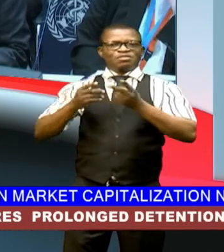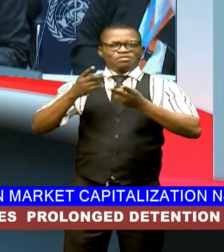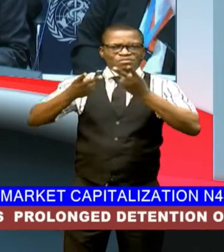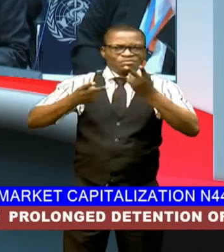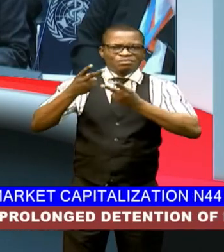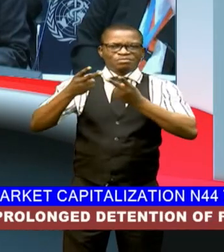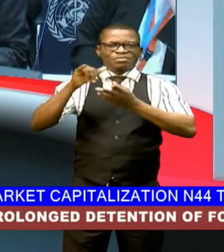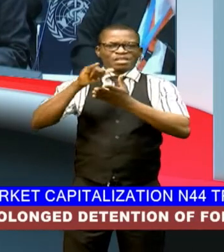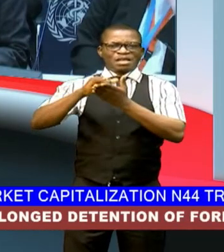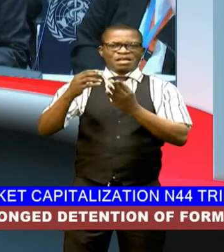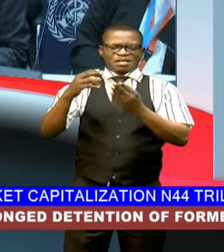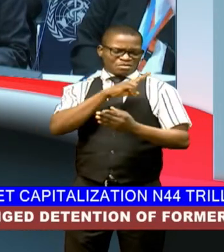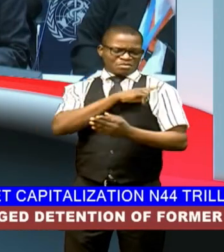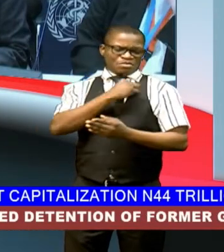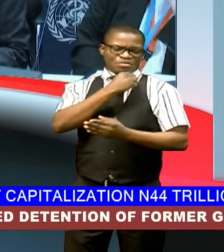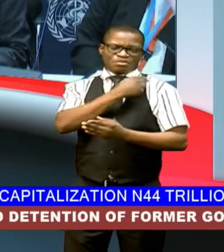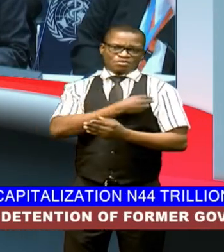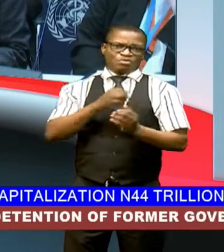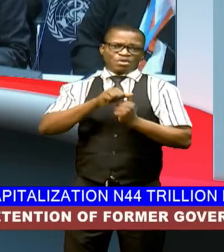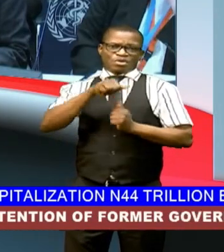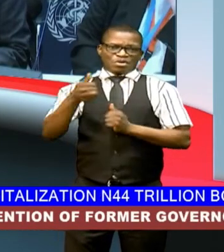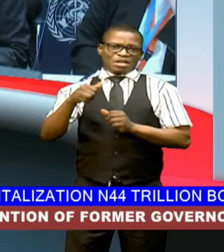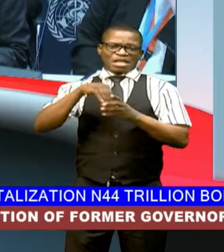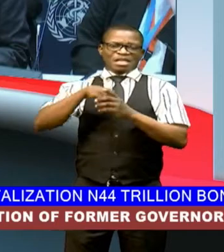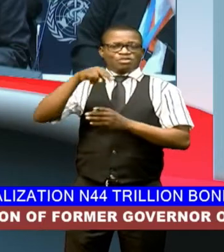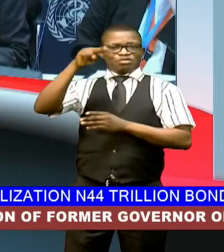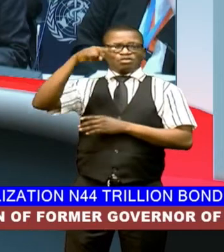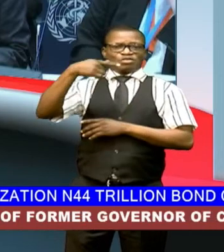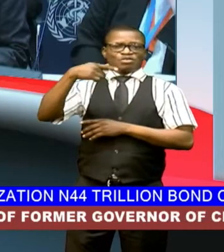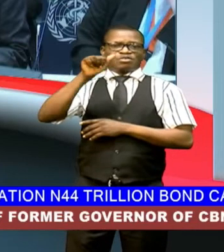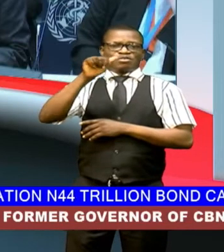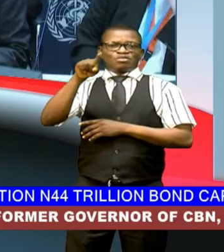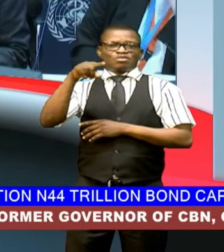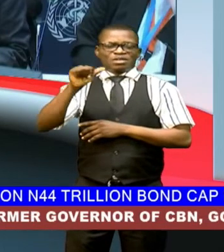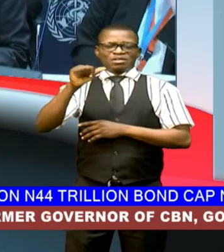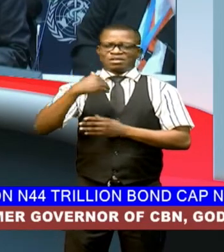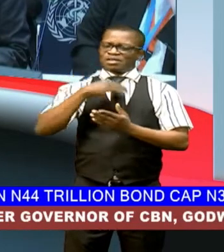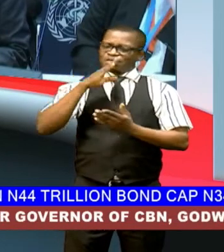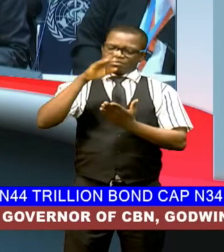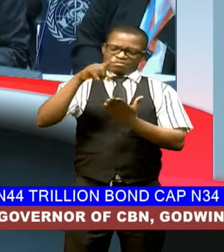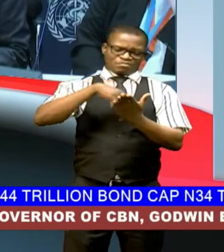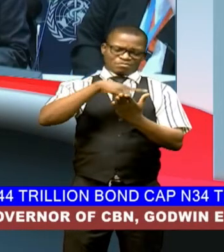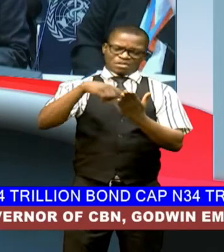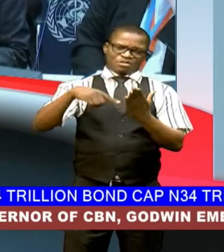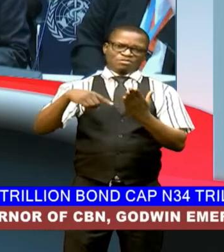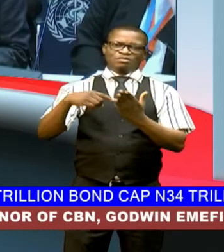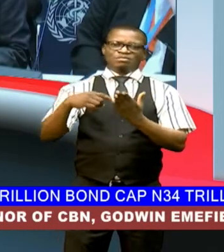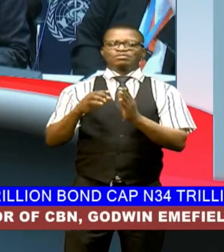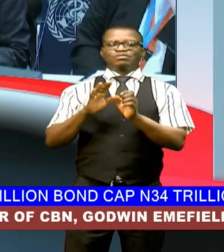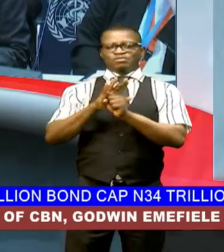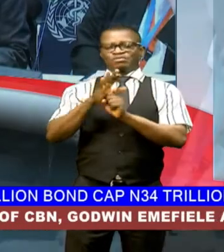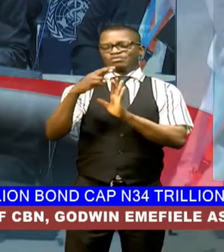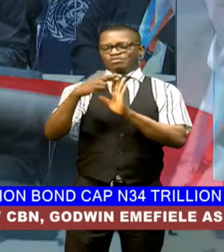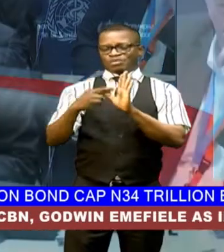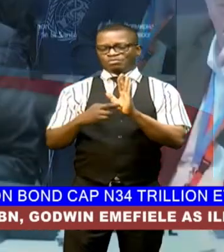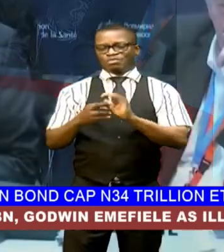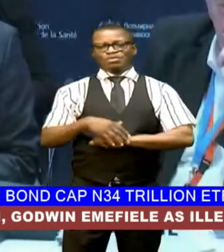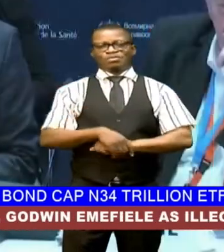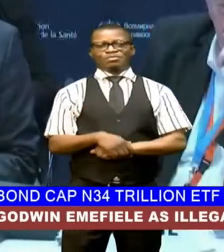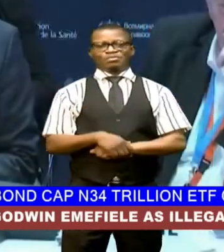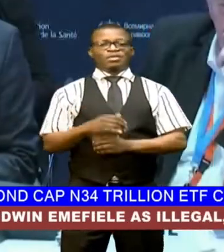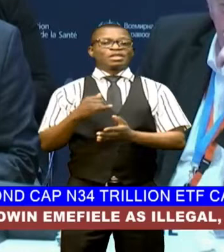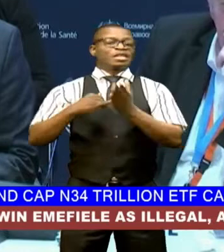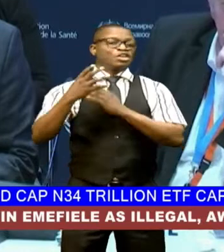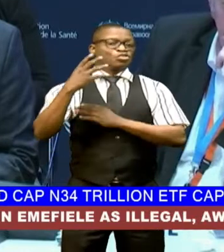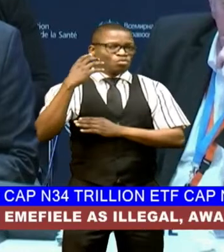for and other hospitals in northern gada gaza has been cancelled comfort fashion reports it